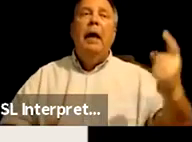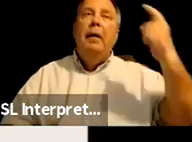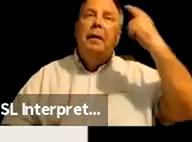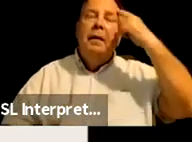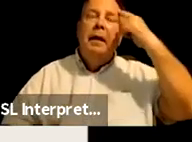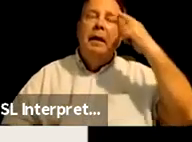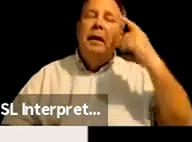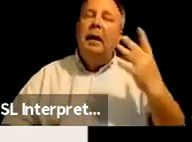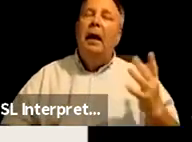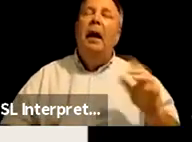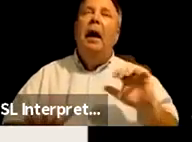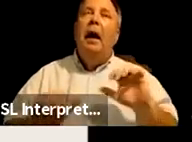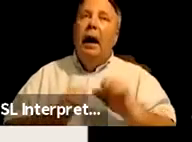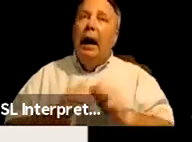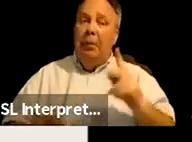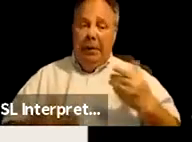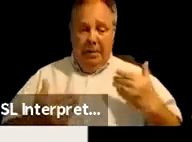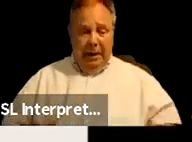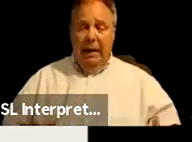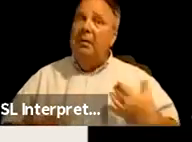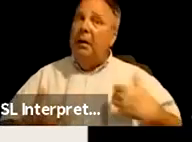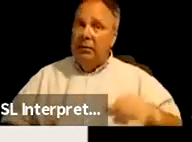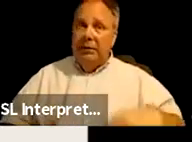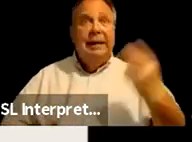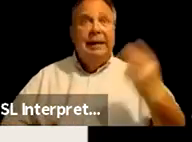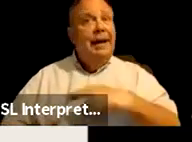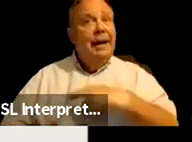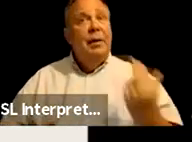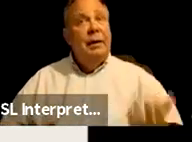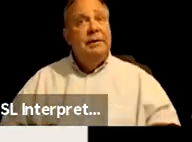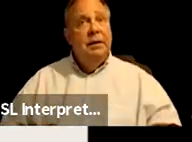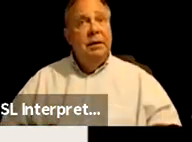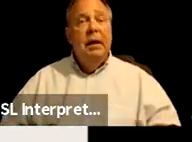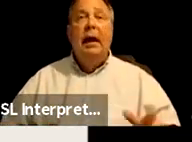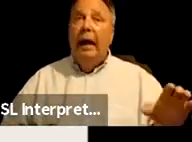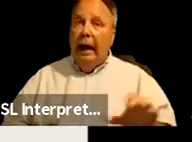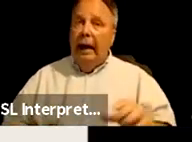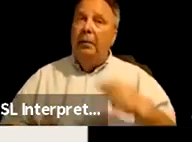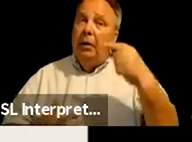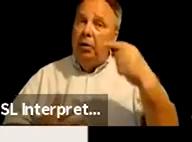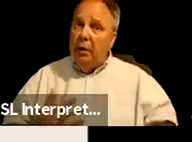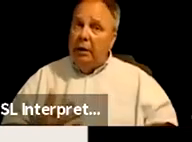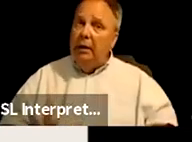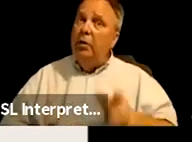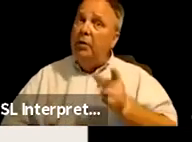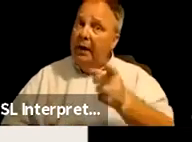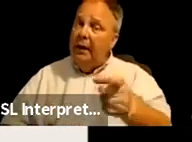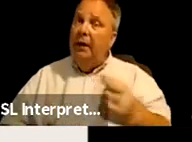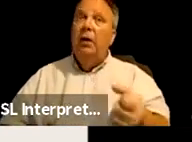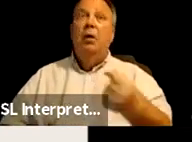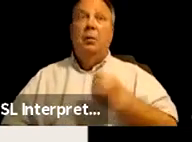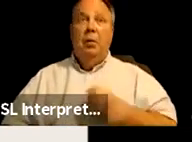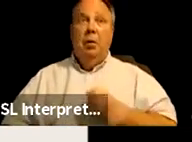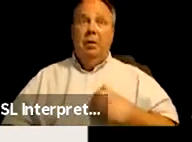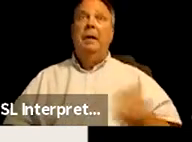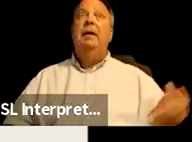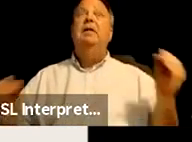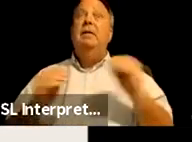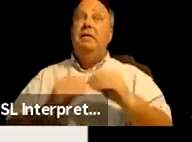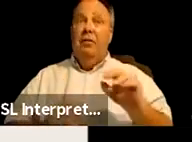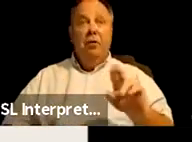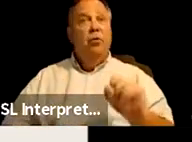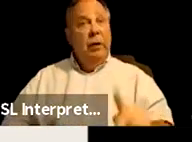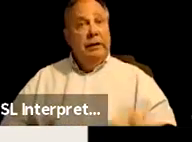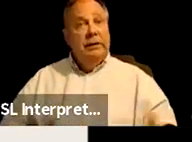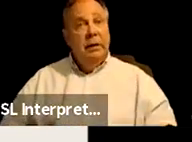how people like me are still high risk. And by doing those things, you're putting me at even further risk.